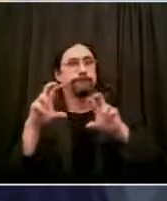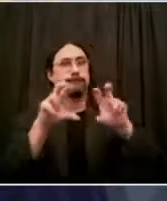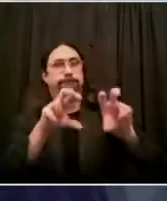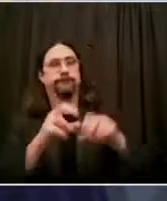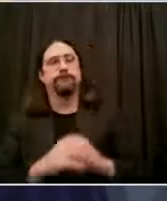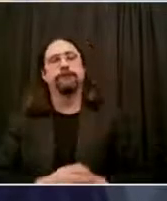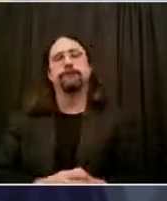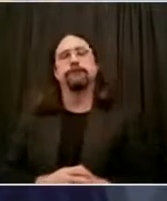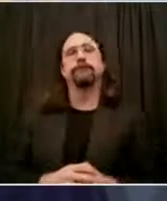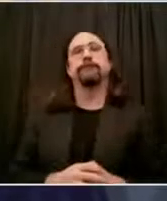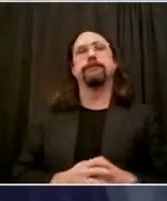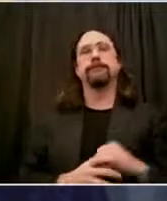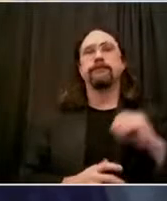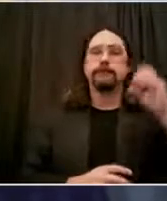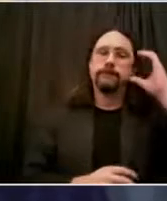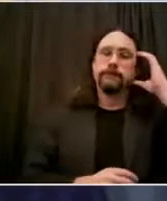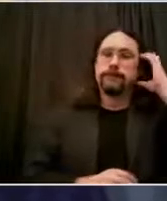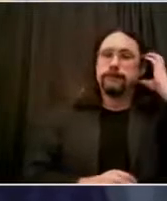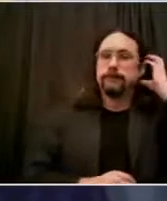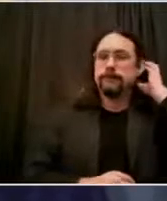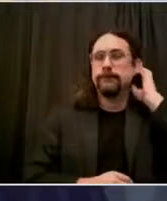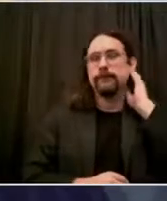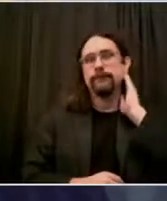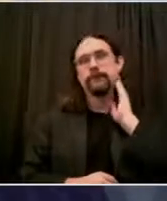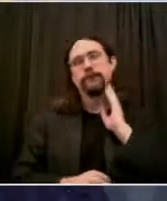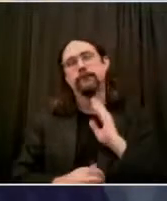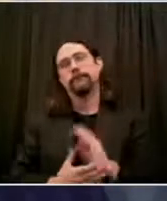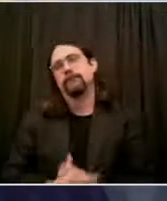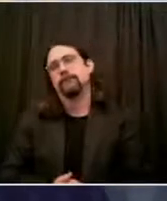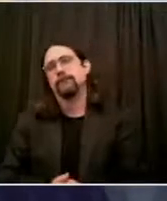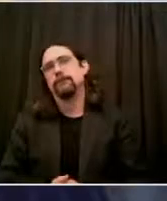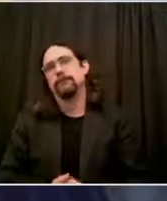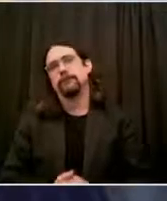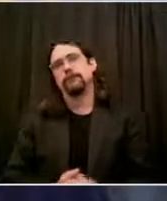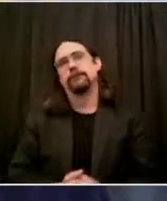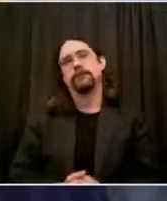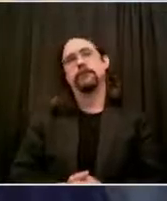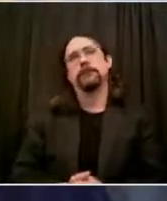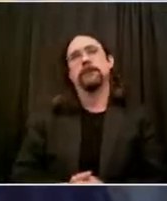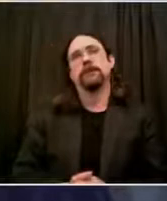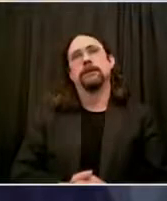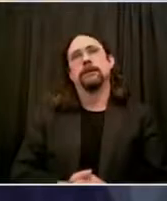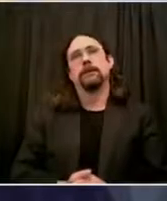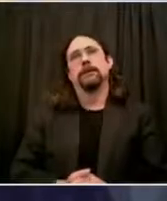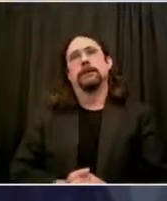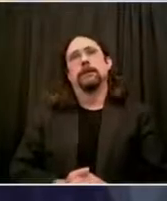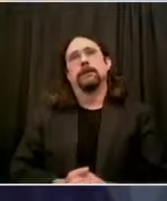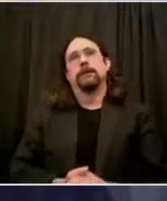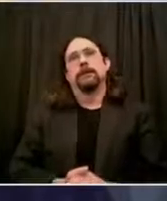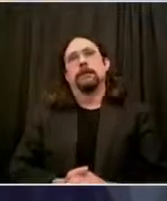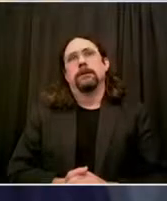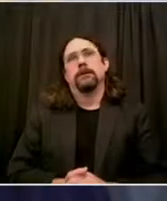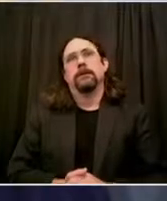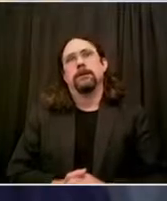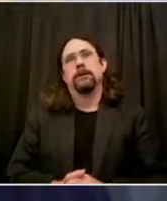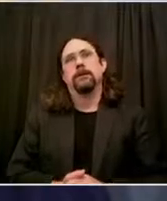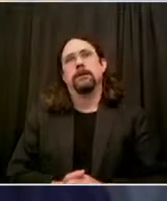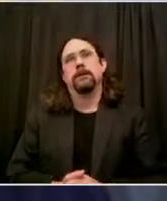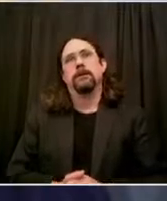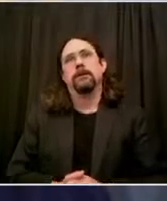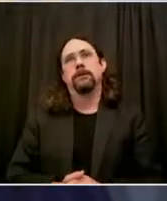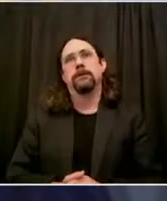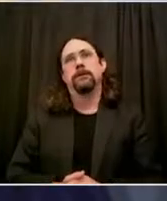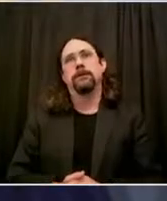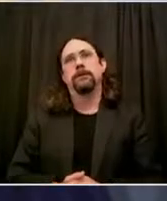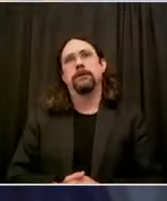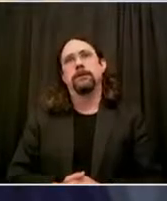is seeing a spike in crime? Marsha, I'm very concerned about that spike in crime. Look, I don't know what's going to hit New York City